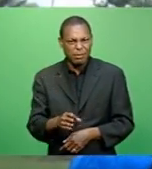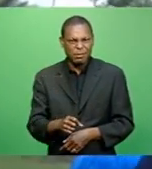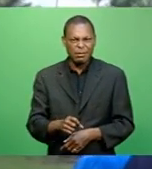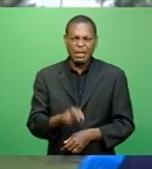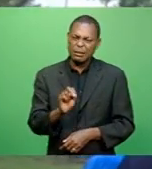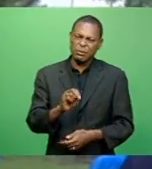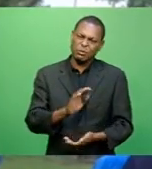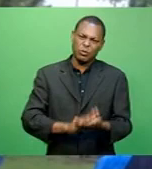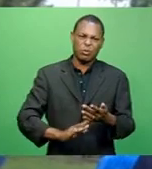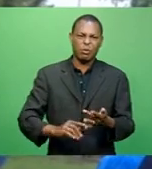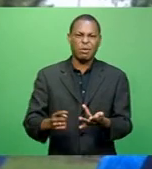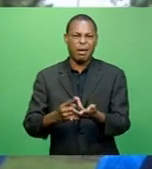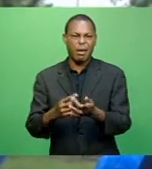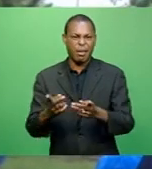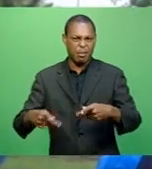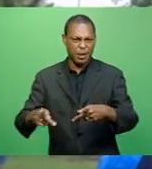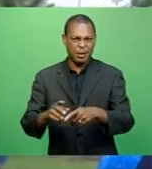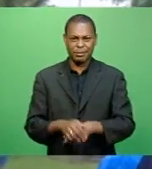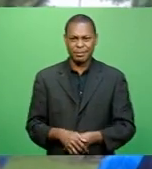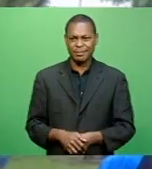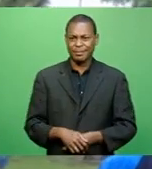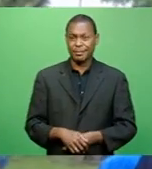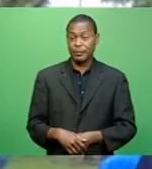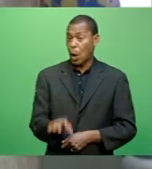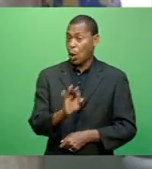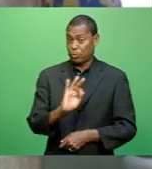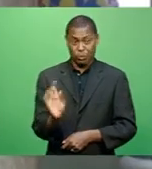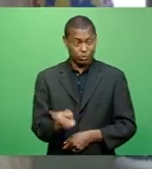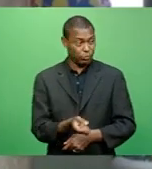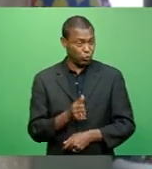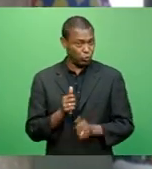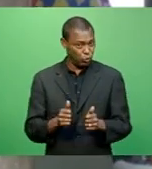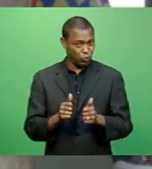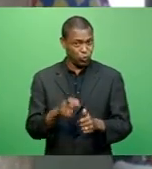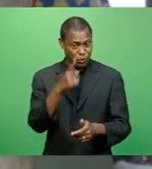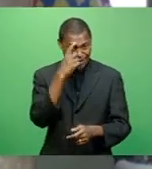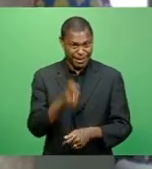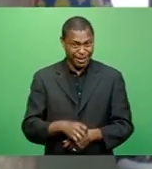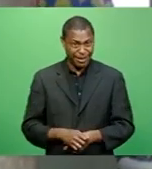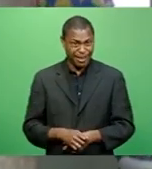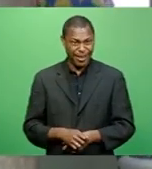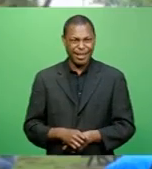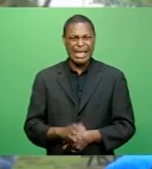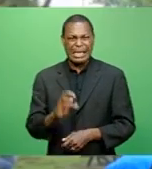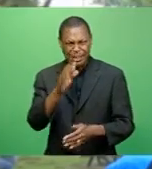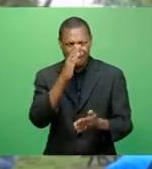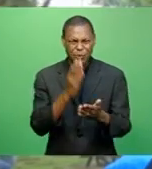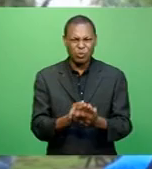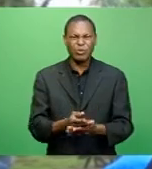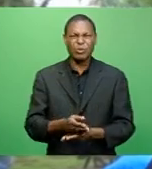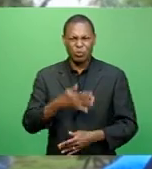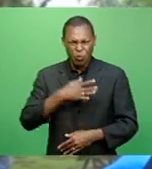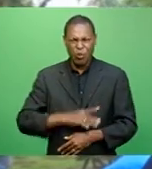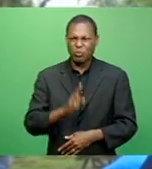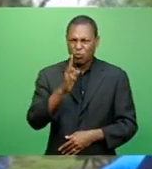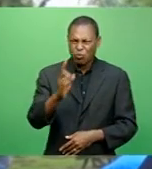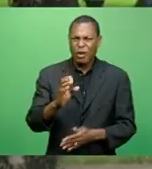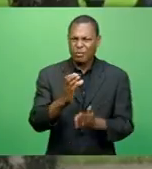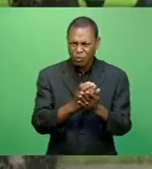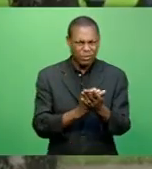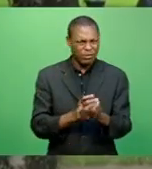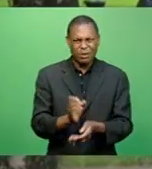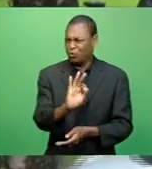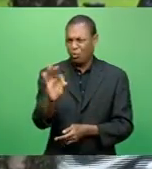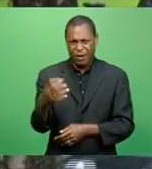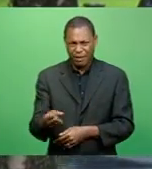I think that's not a very good idea. Many students want to study a particular course, but it would be a disadvantage if it is not available to them.